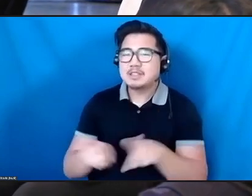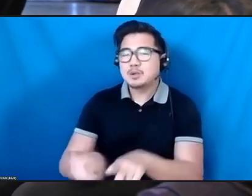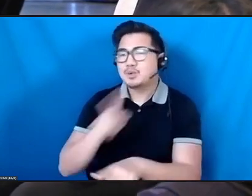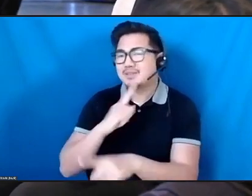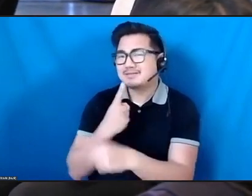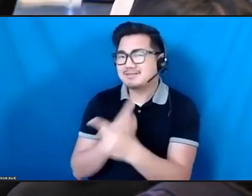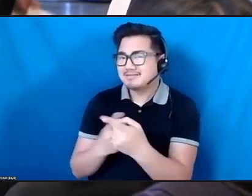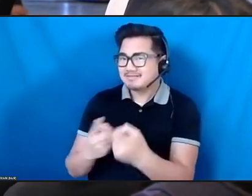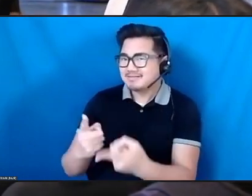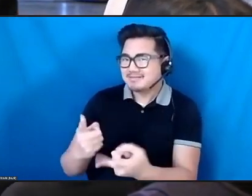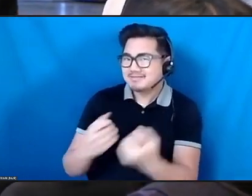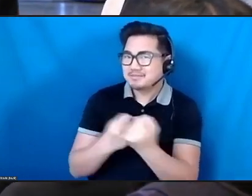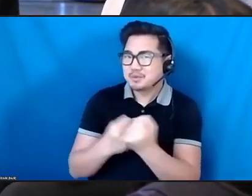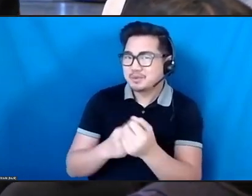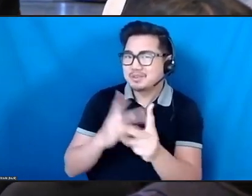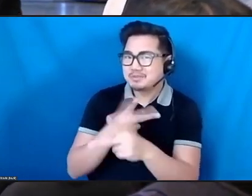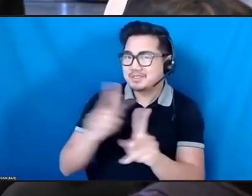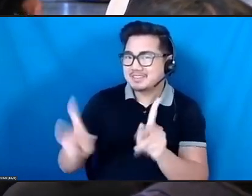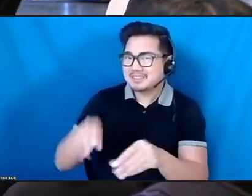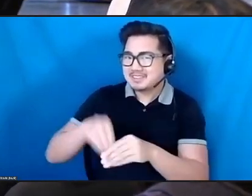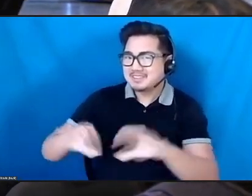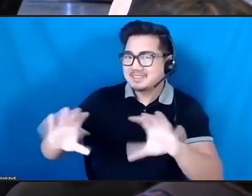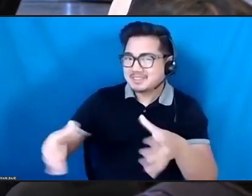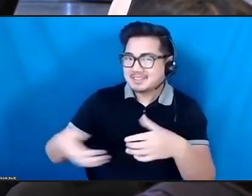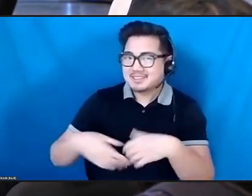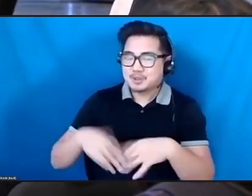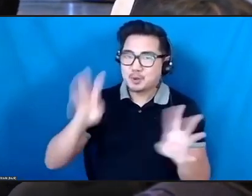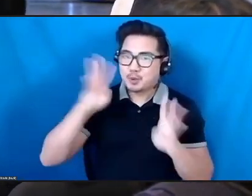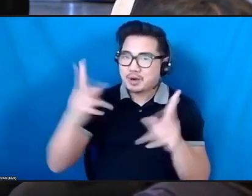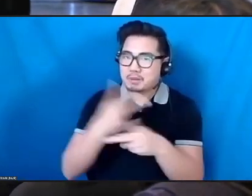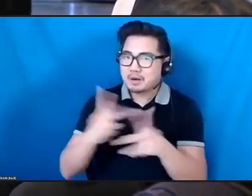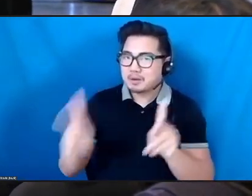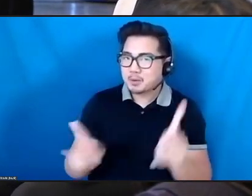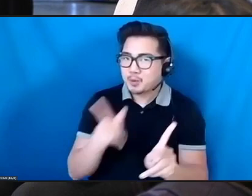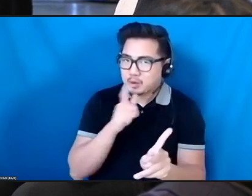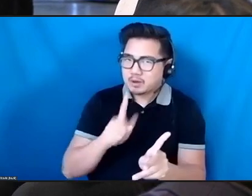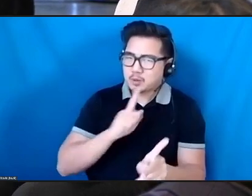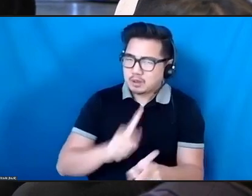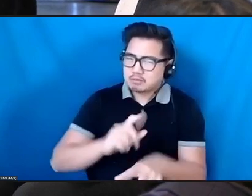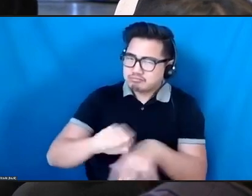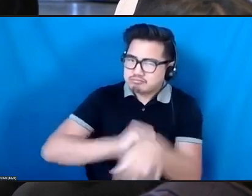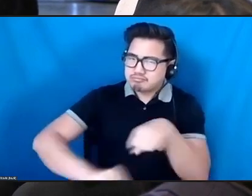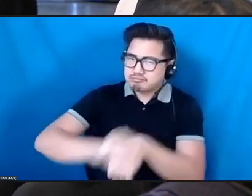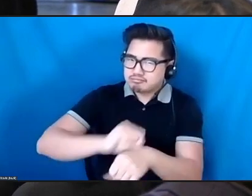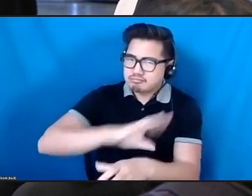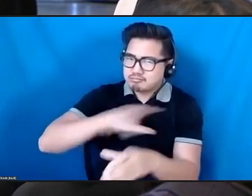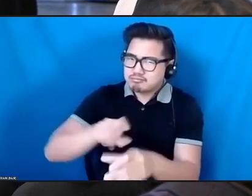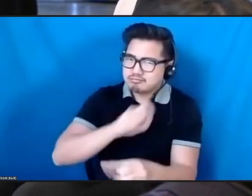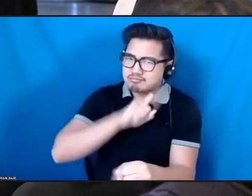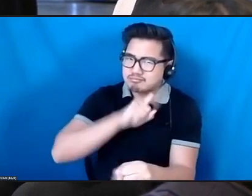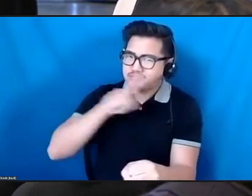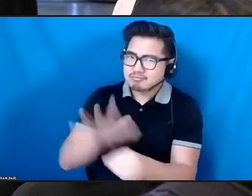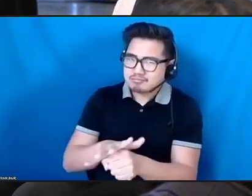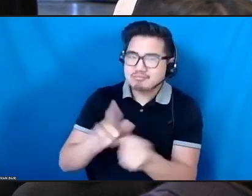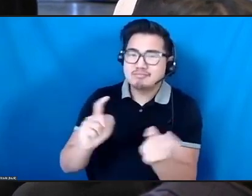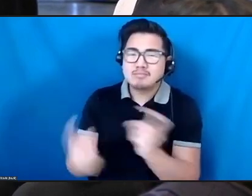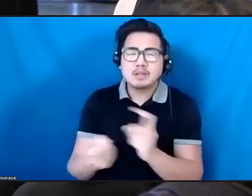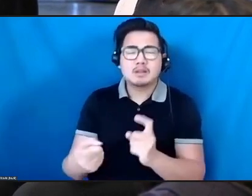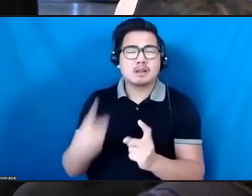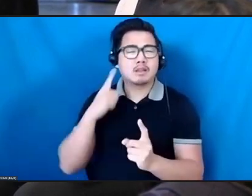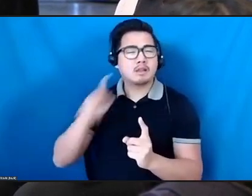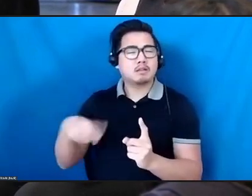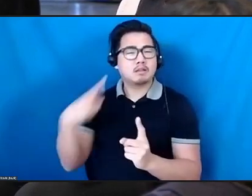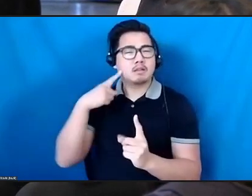and greater producers that are doing this work, this attention towards process as the product